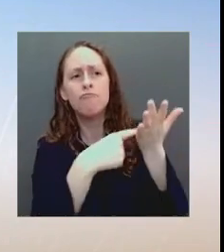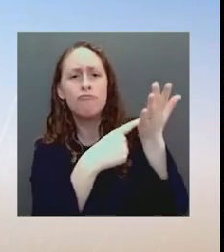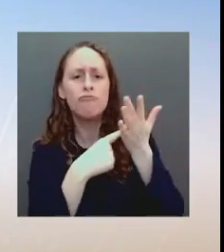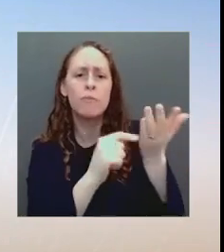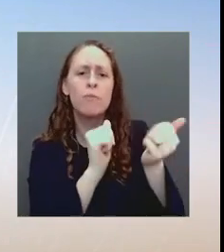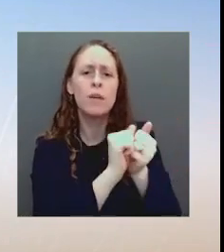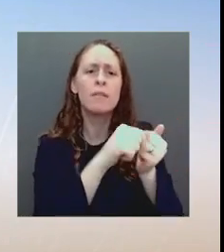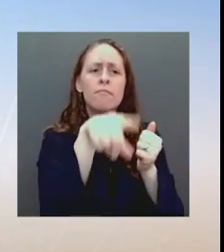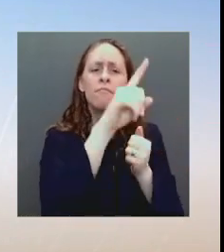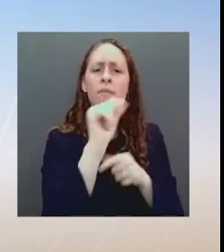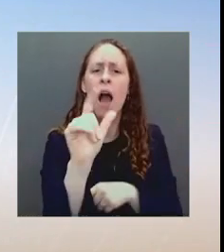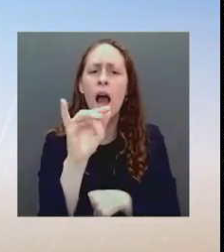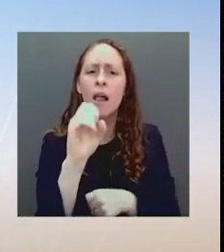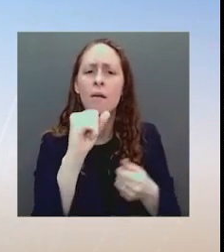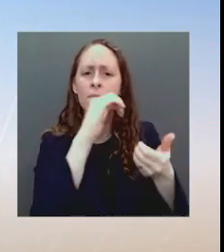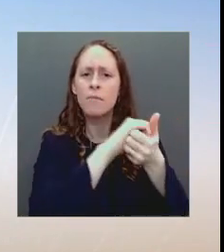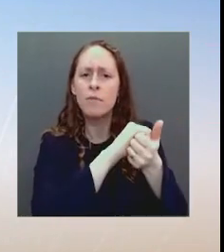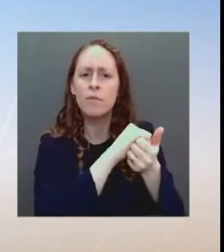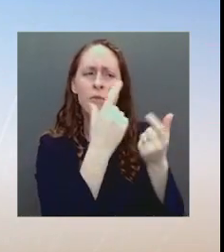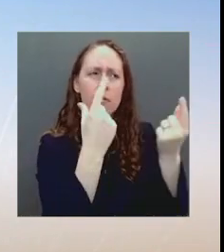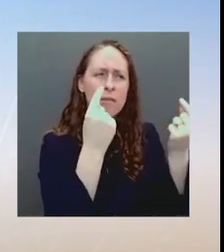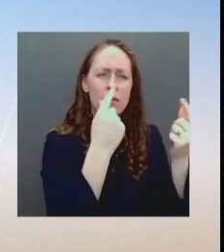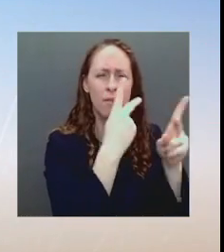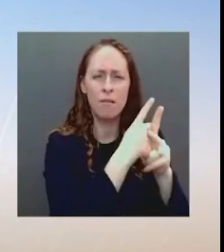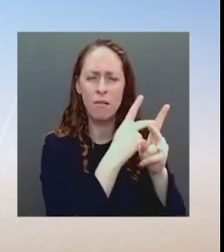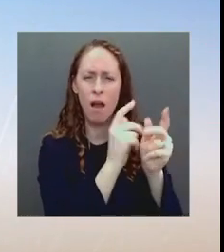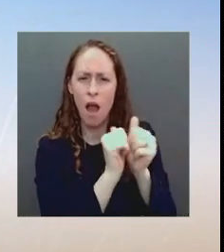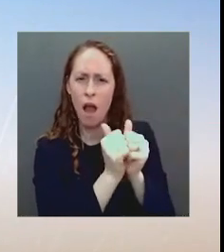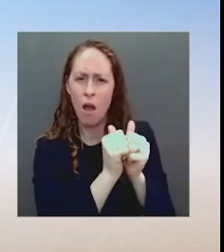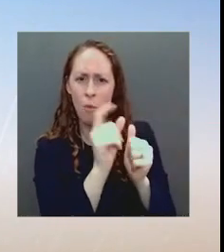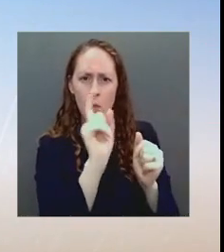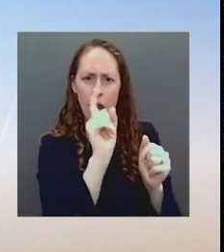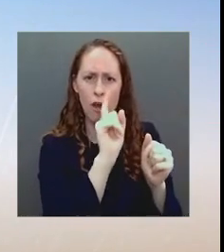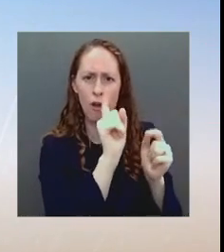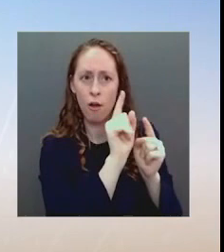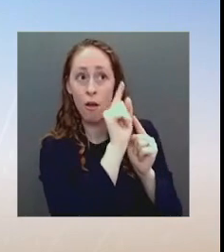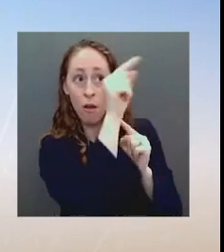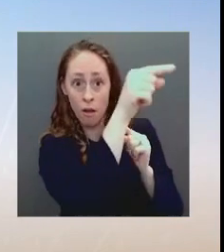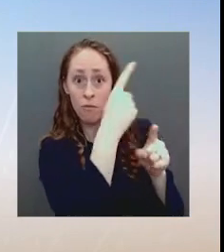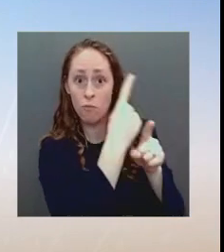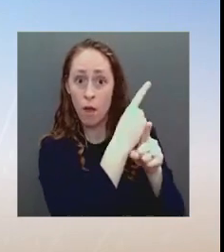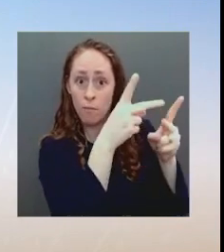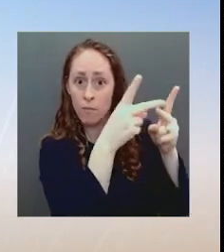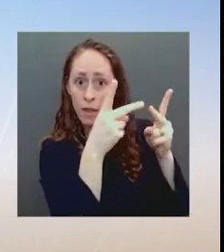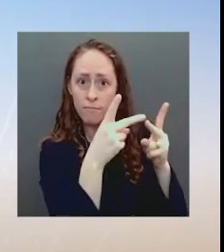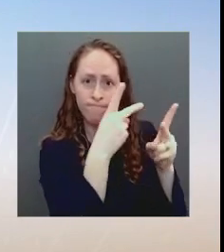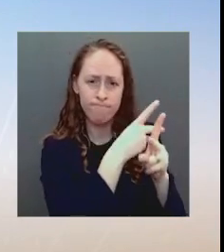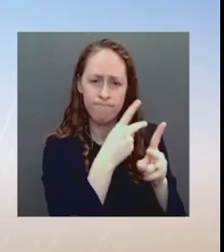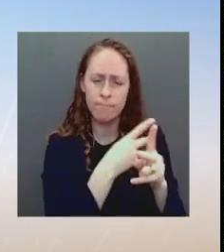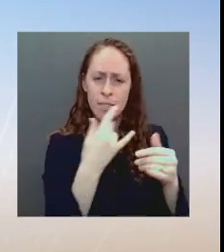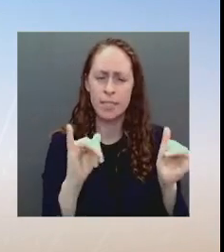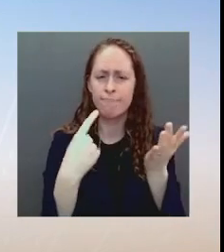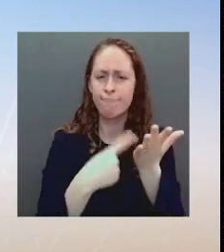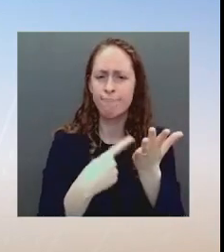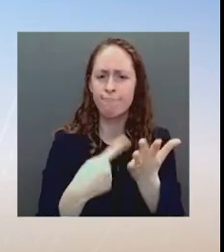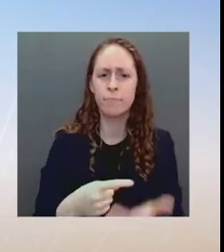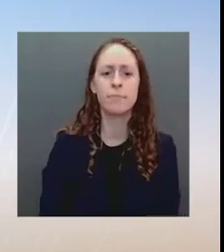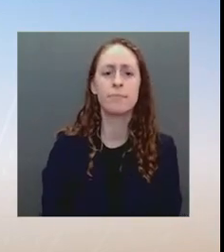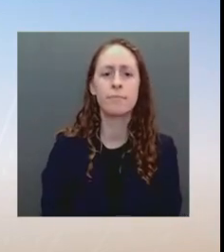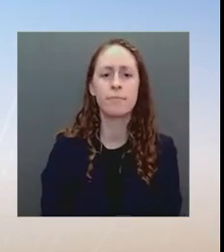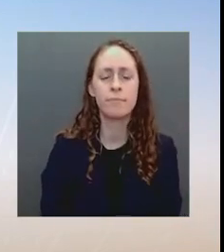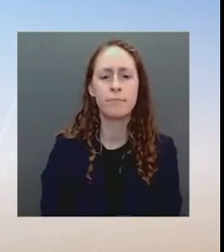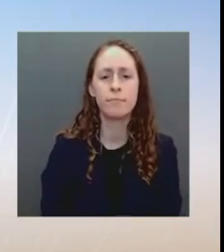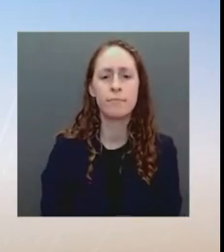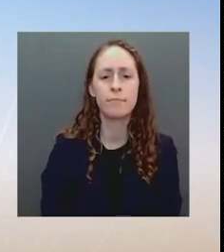treatment of man is what it really should be. And so she was actually correct in this. Otherwise, it